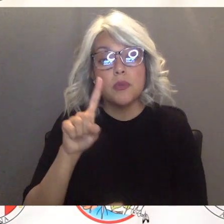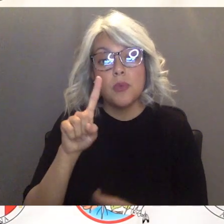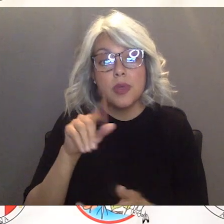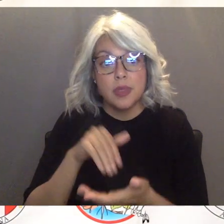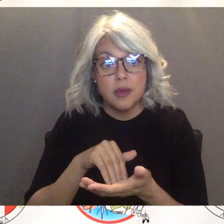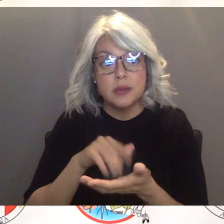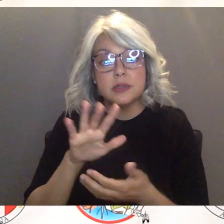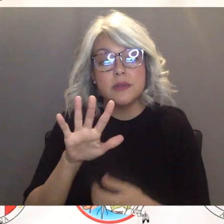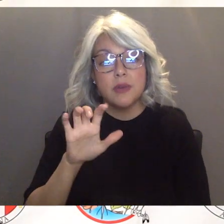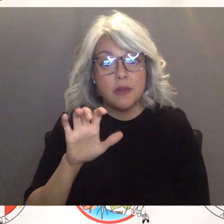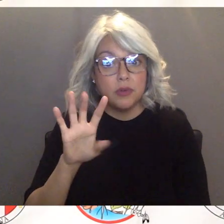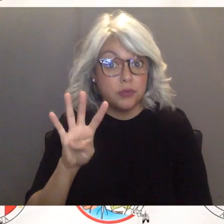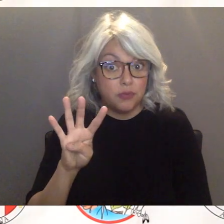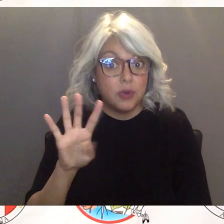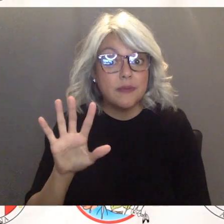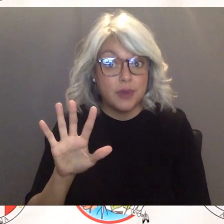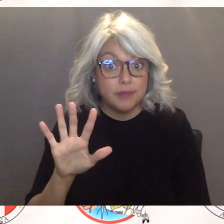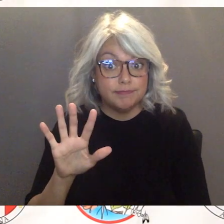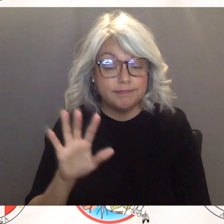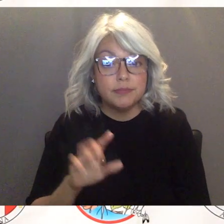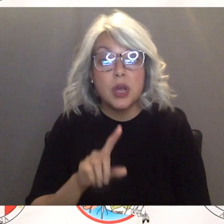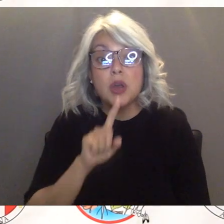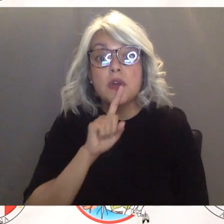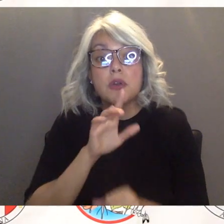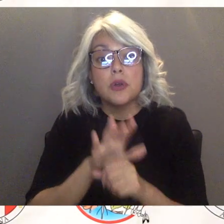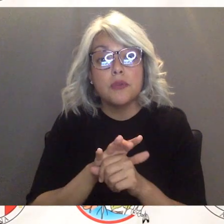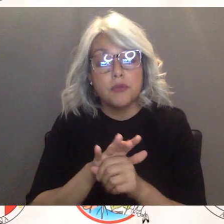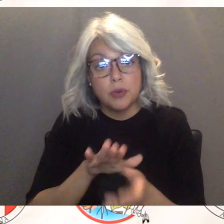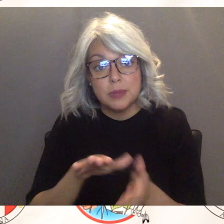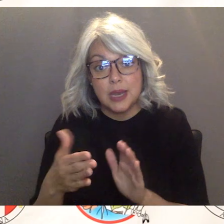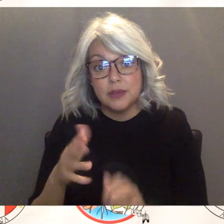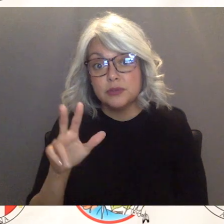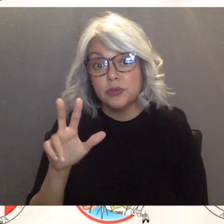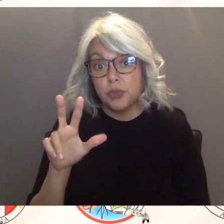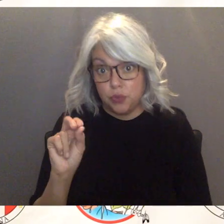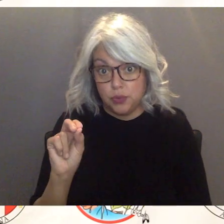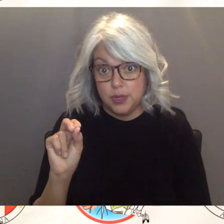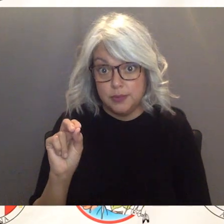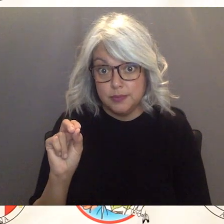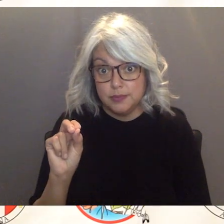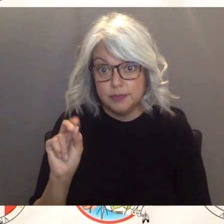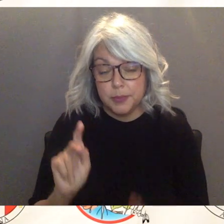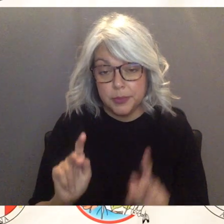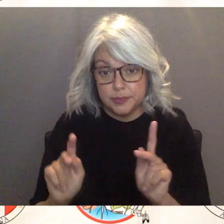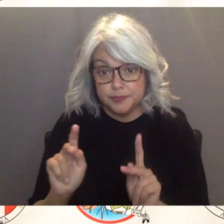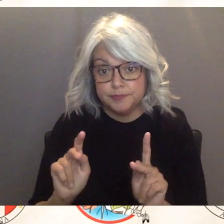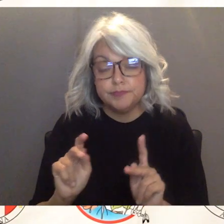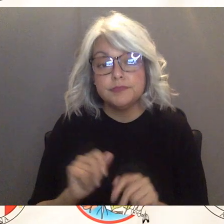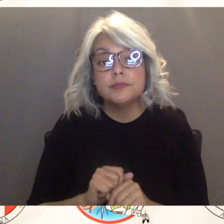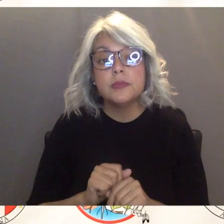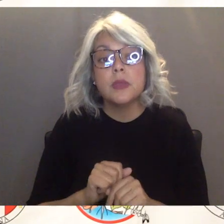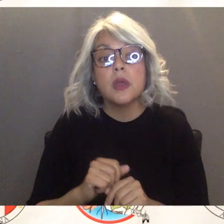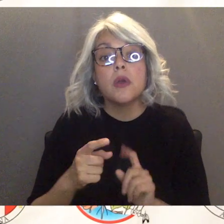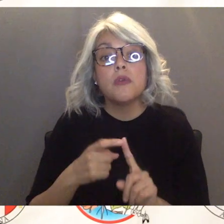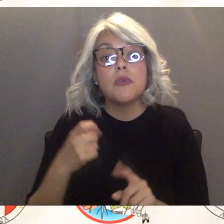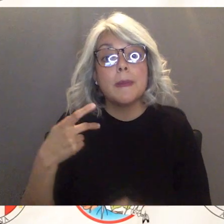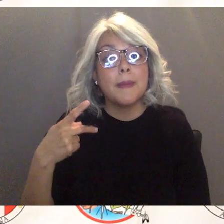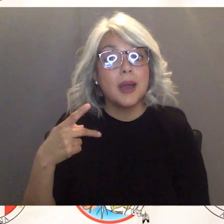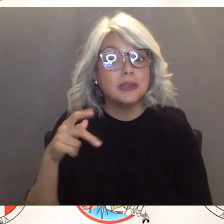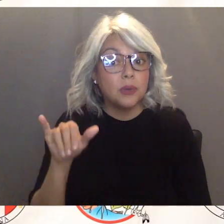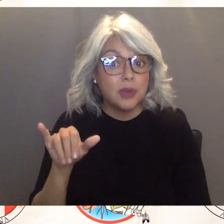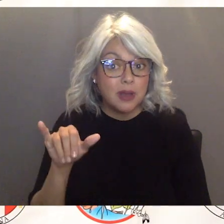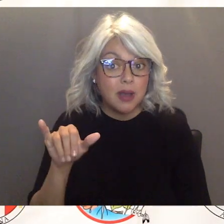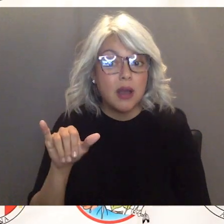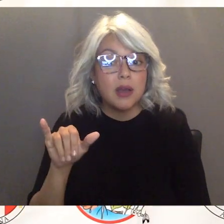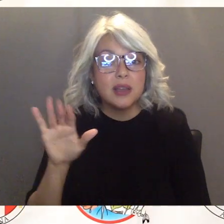confirmed deaths is 30 and from the Pascua Yaqui Tribal